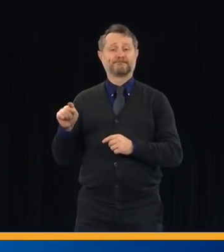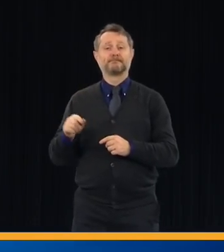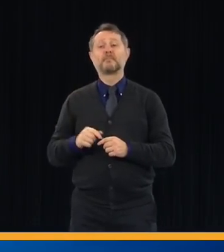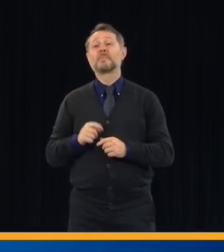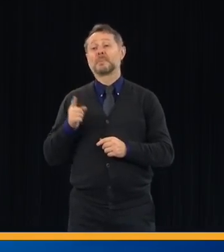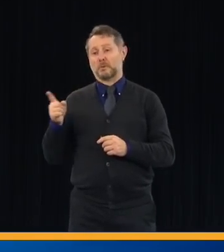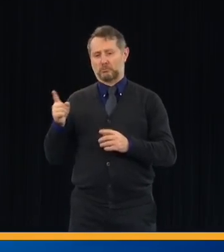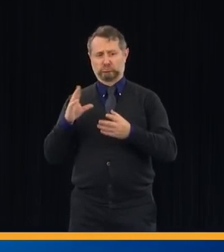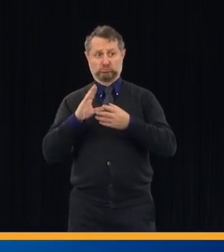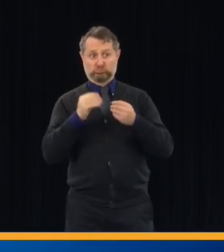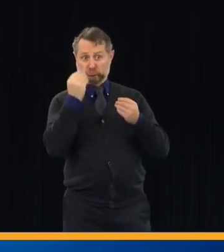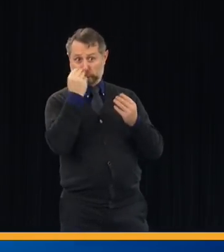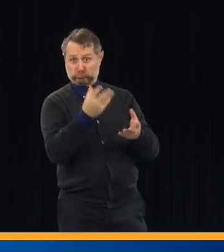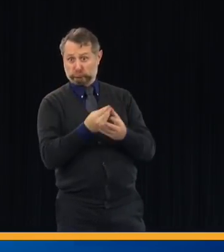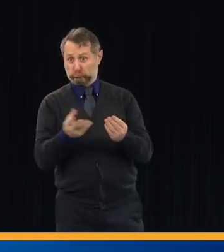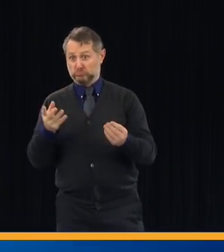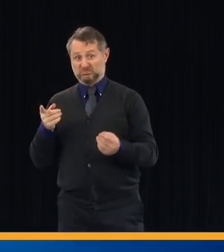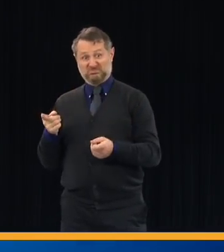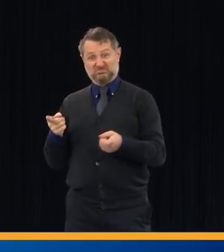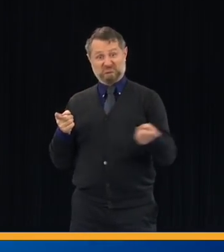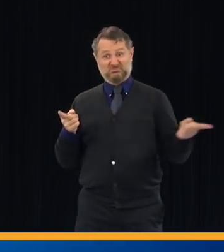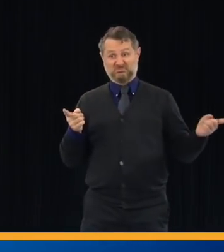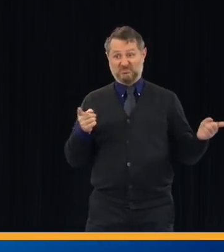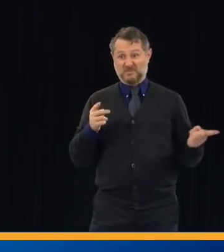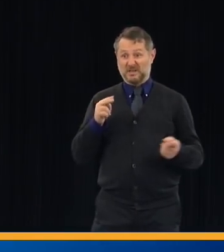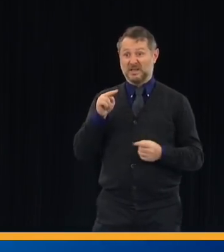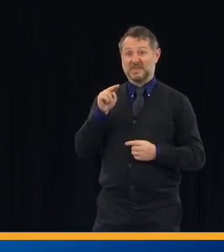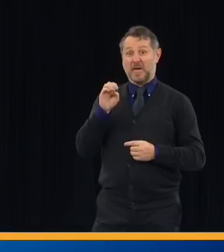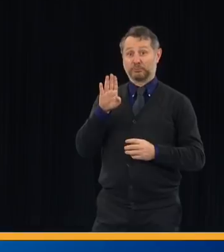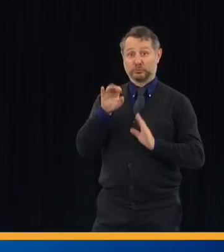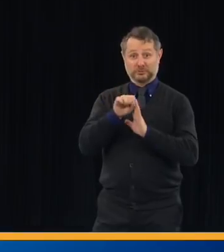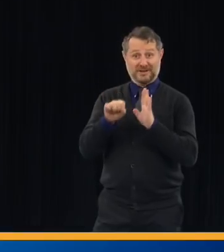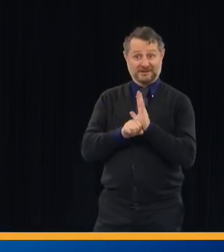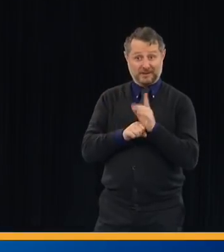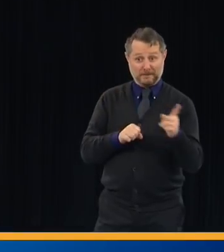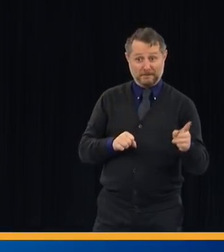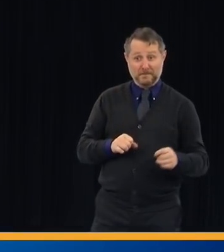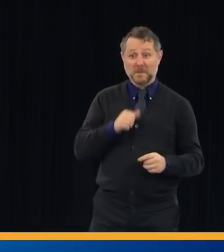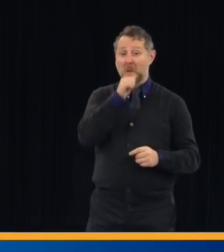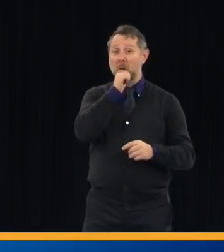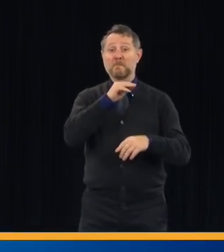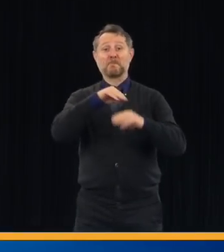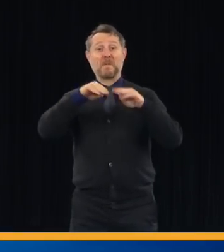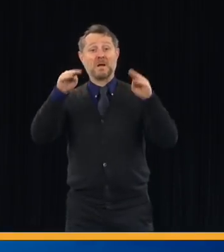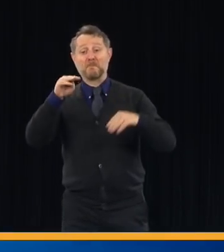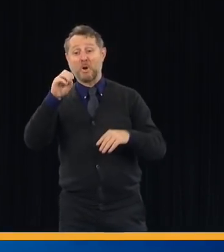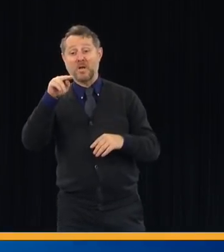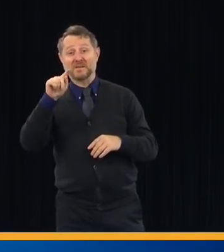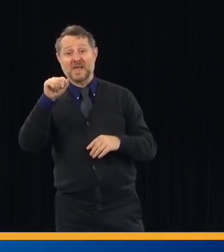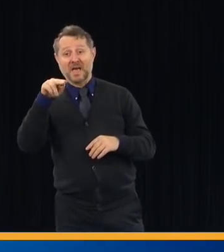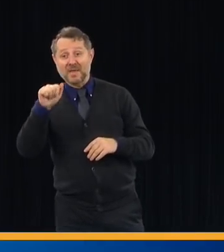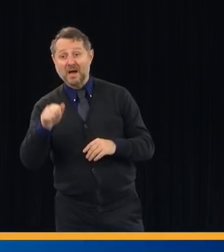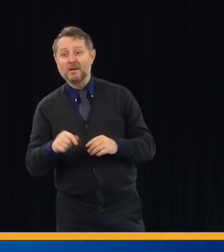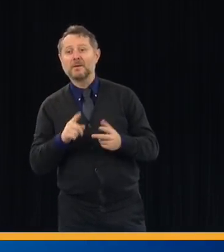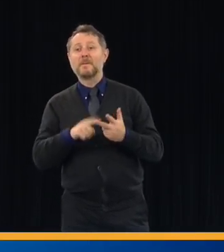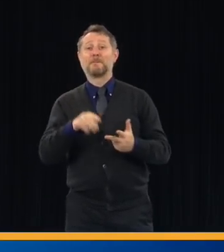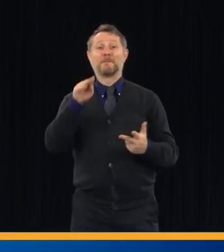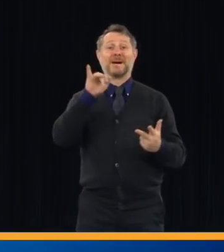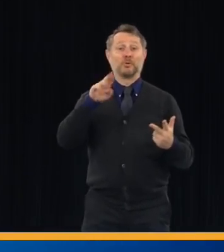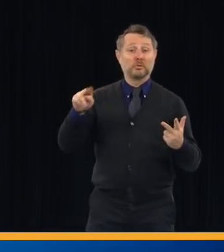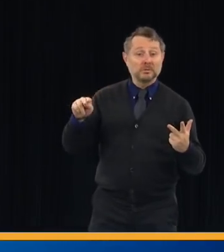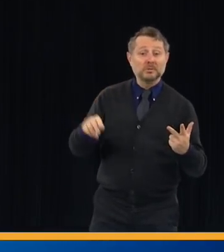Nebraska, Montana, for example, Minnesota, are getting approximately $300,000